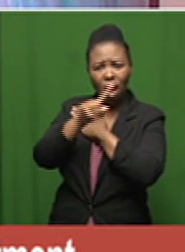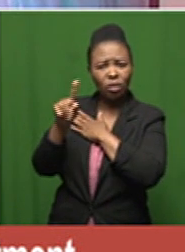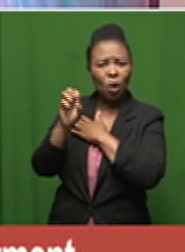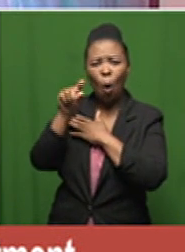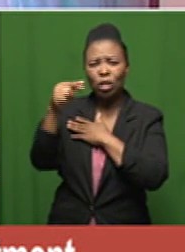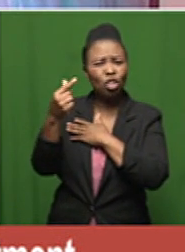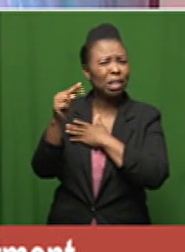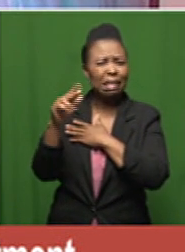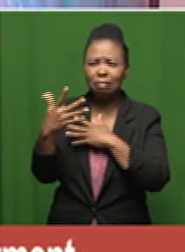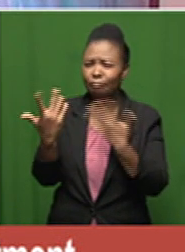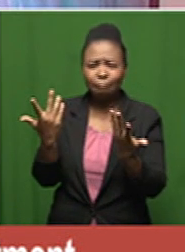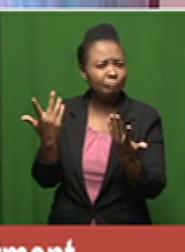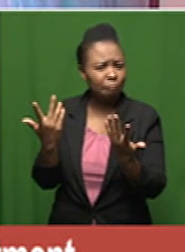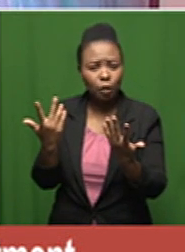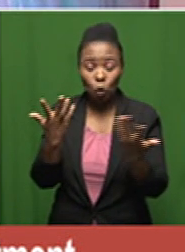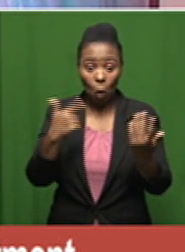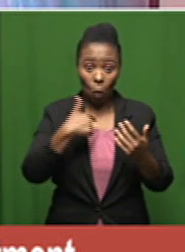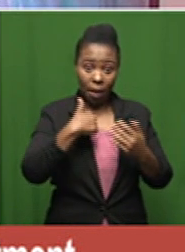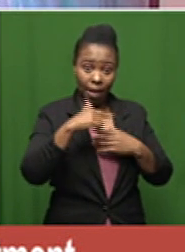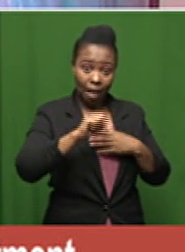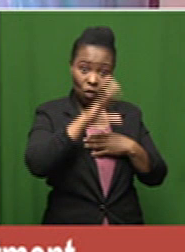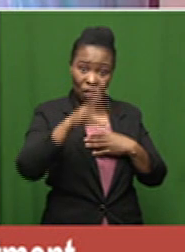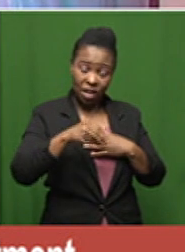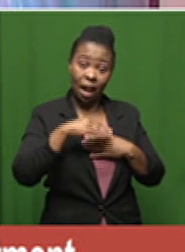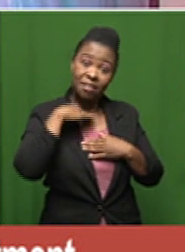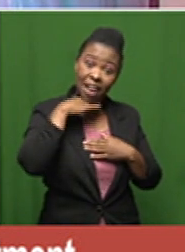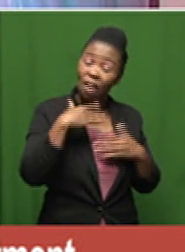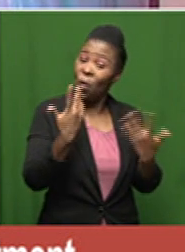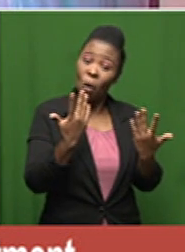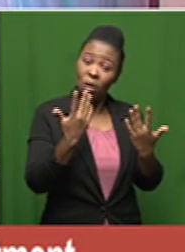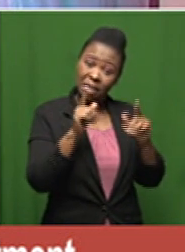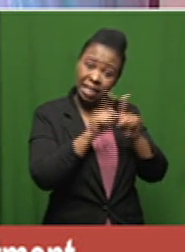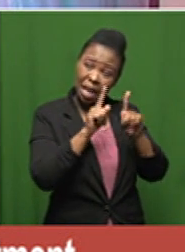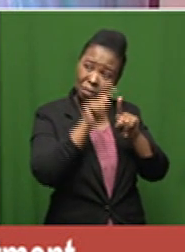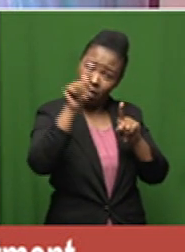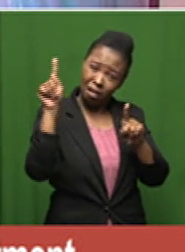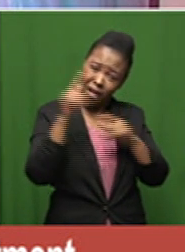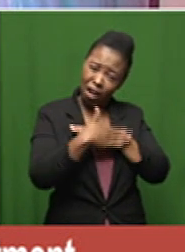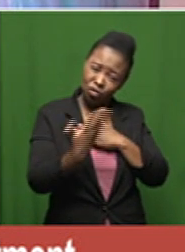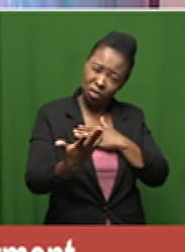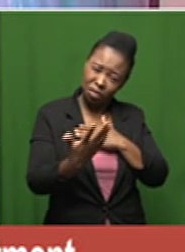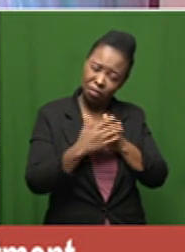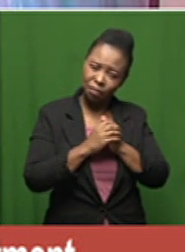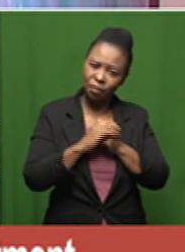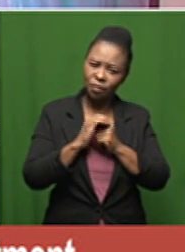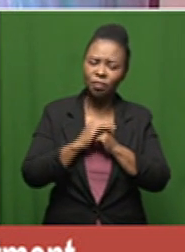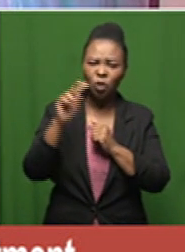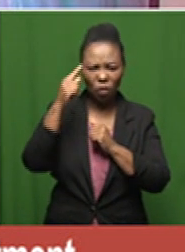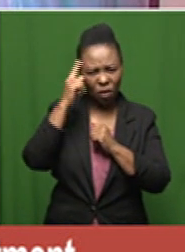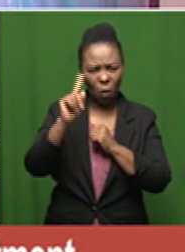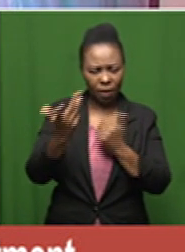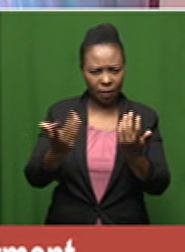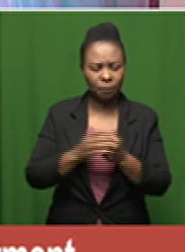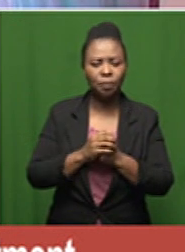out are we at that point yet or are we still having adequate supply from your observations well it